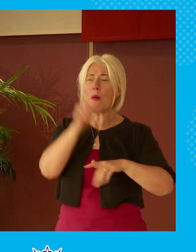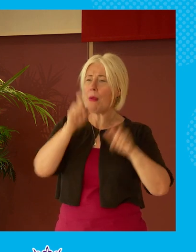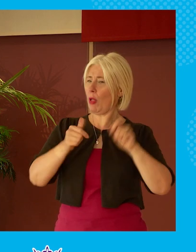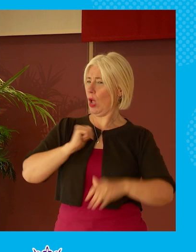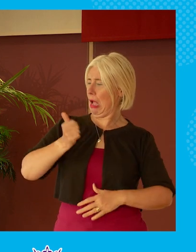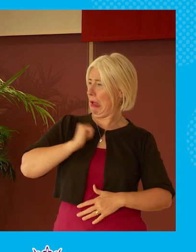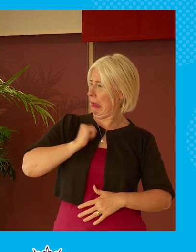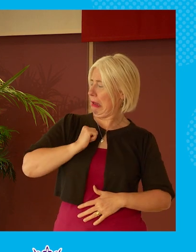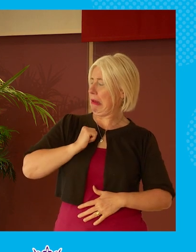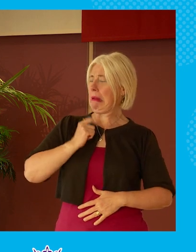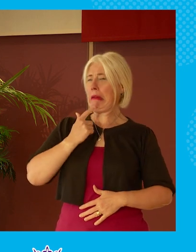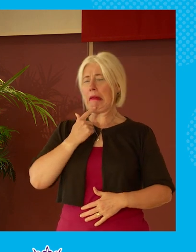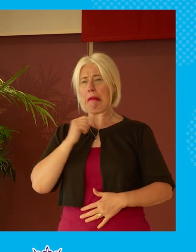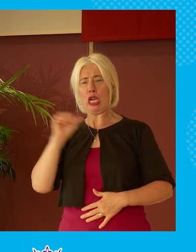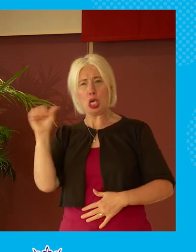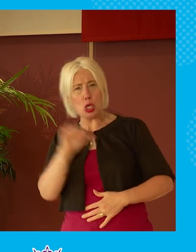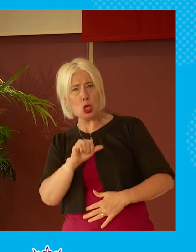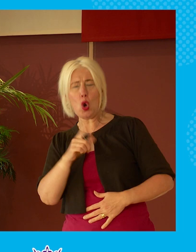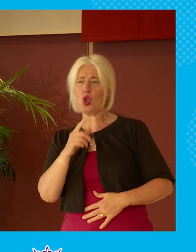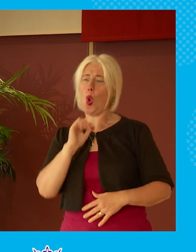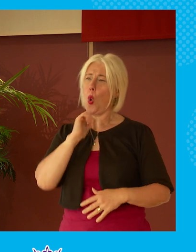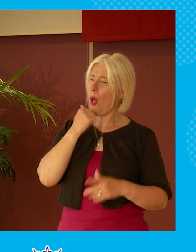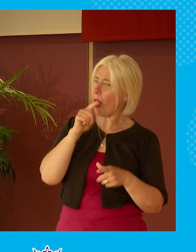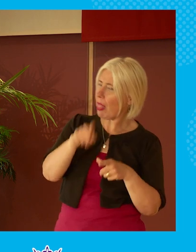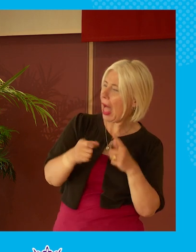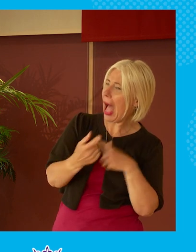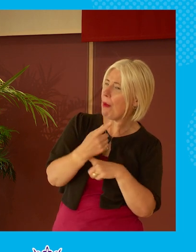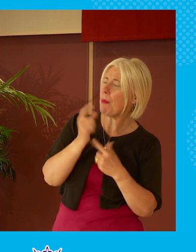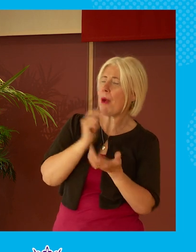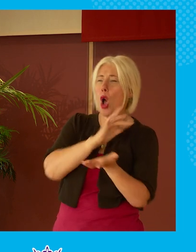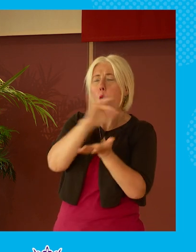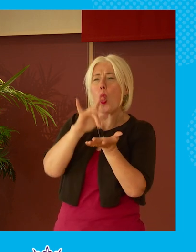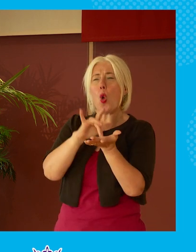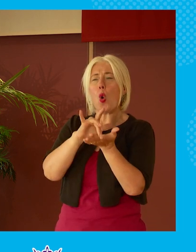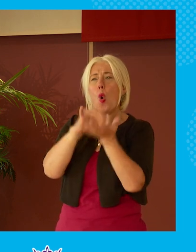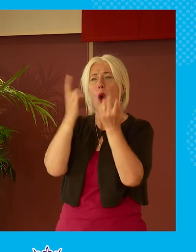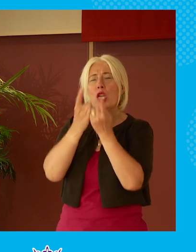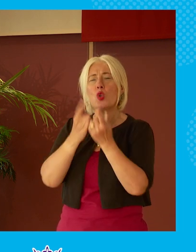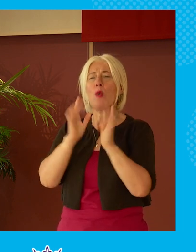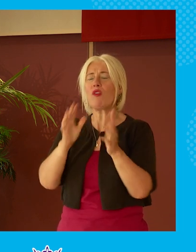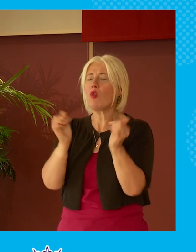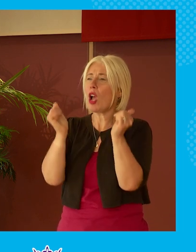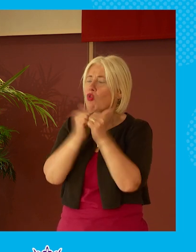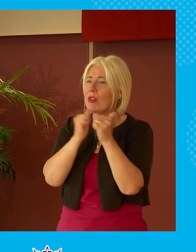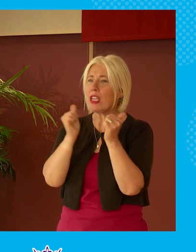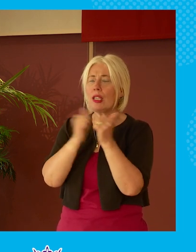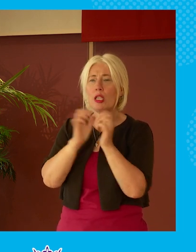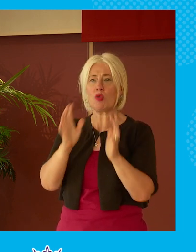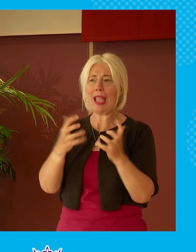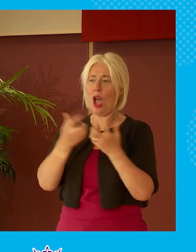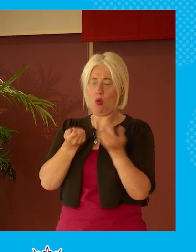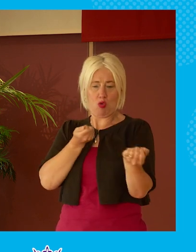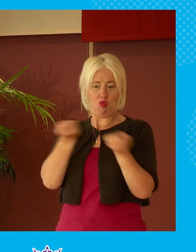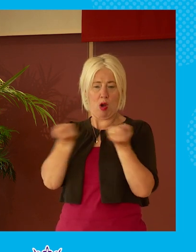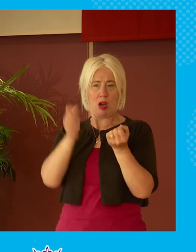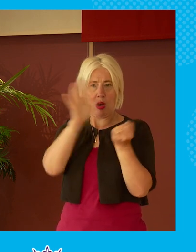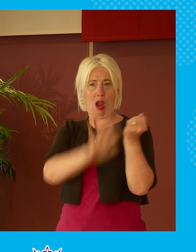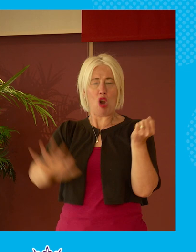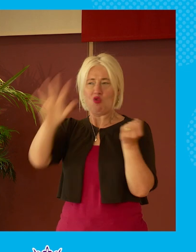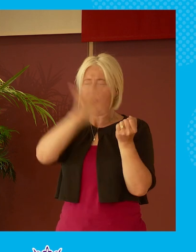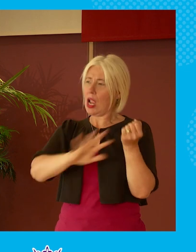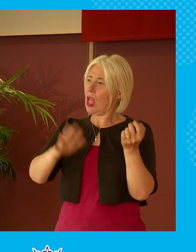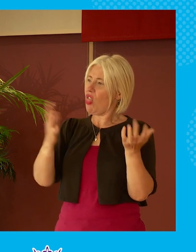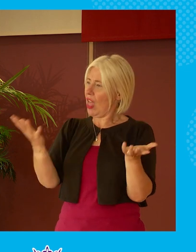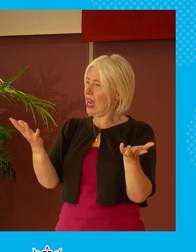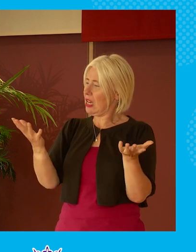would or should be you know the the core things that we need to decide on and agree on for running the region or running the country you know there